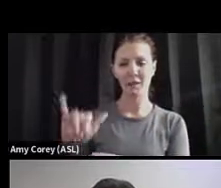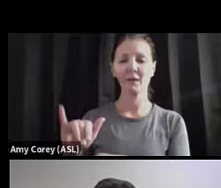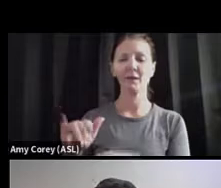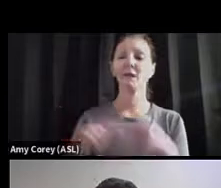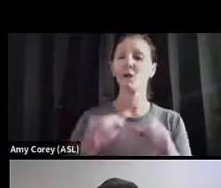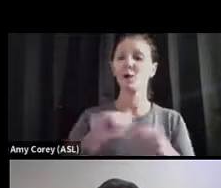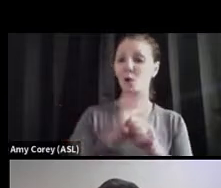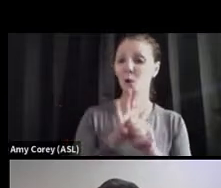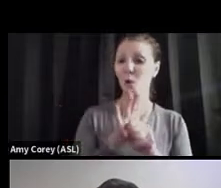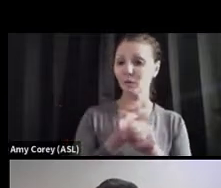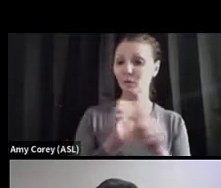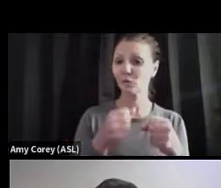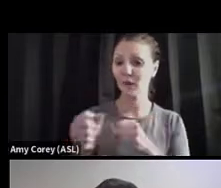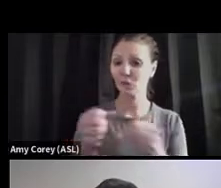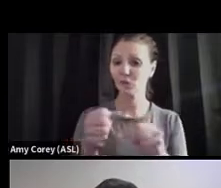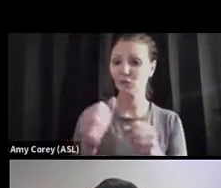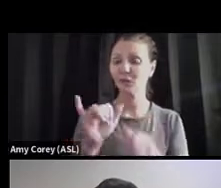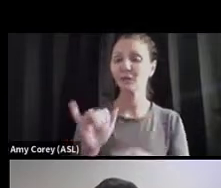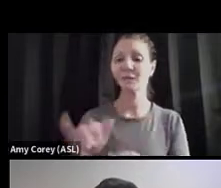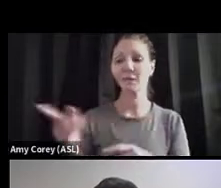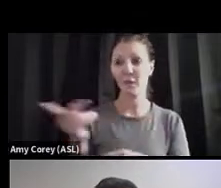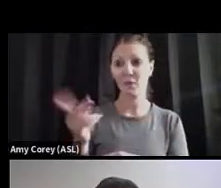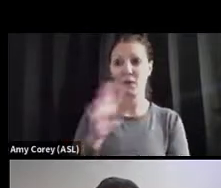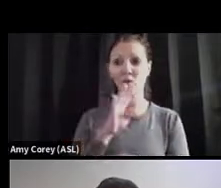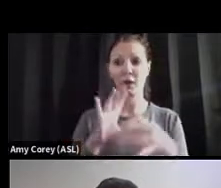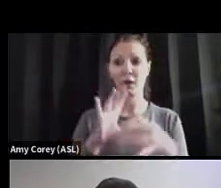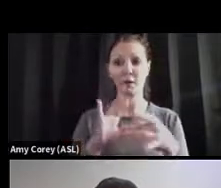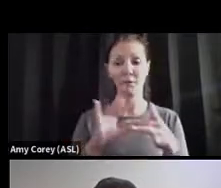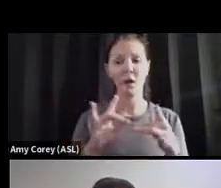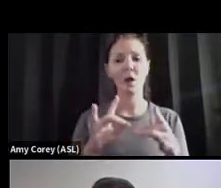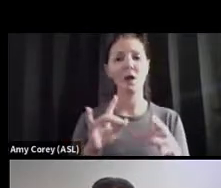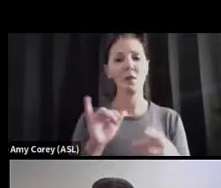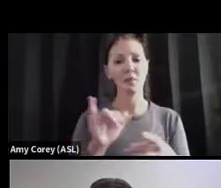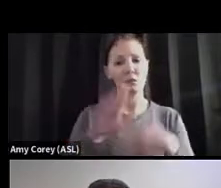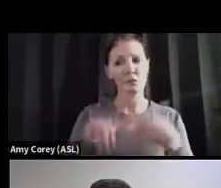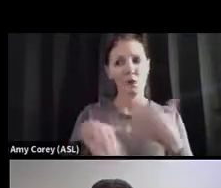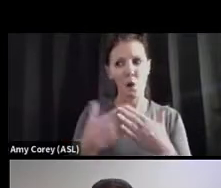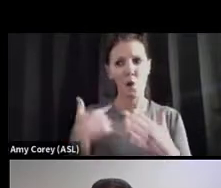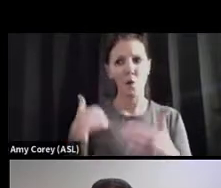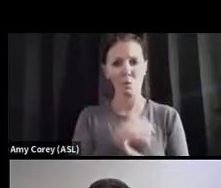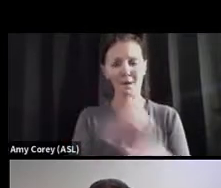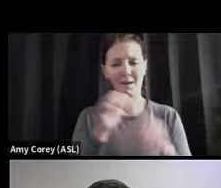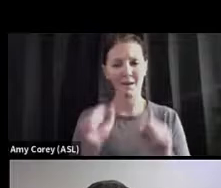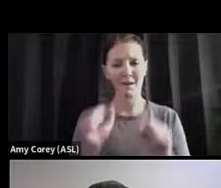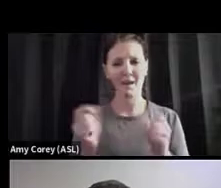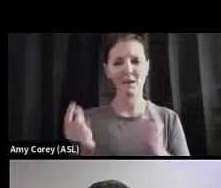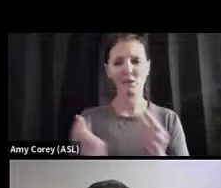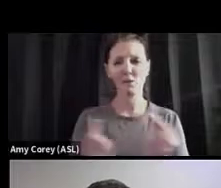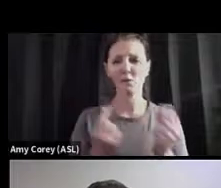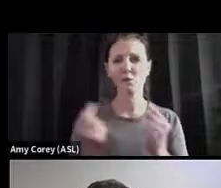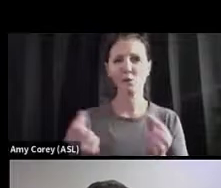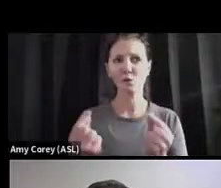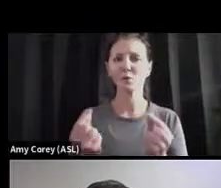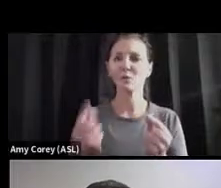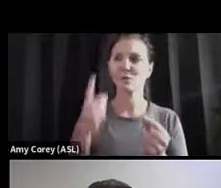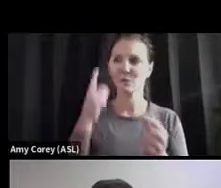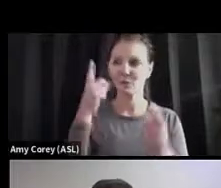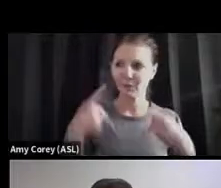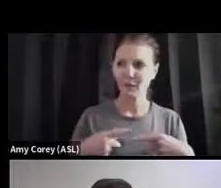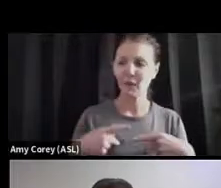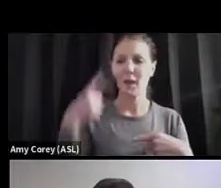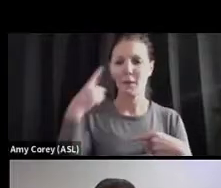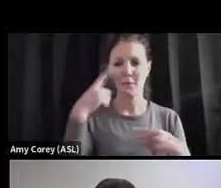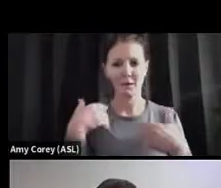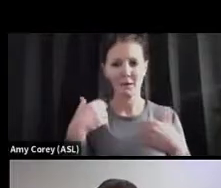Cater talked about are all things that we can do to both physically and mentally cope with this pandemic